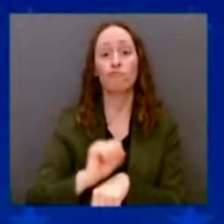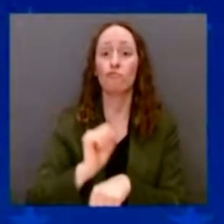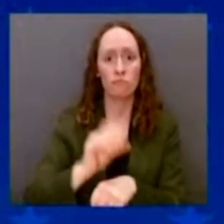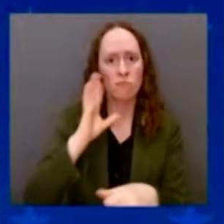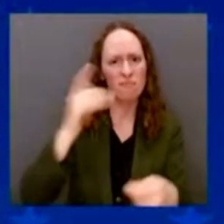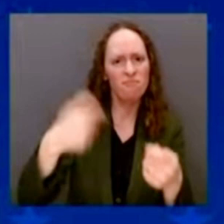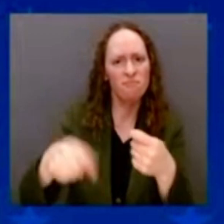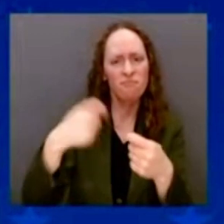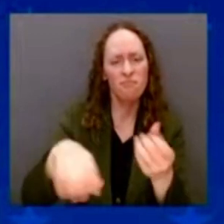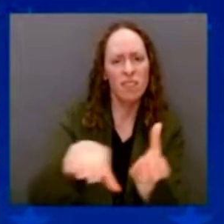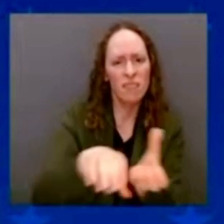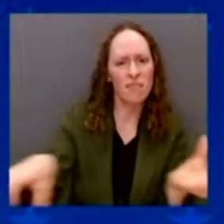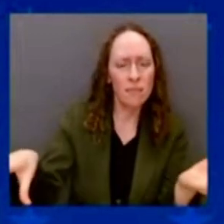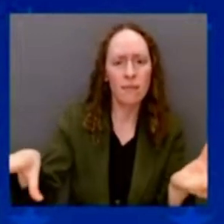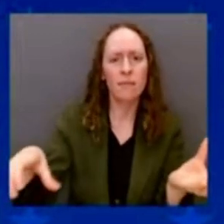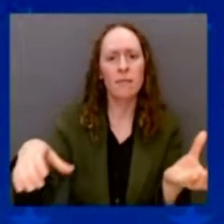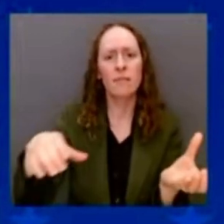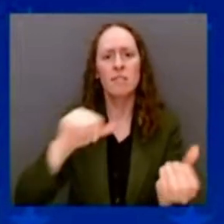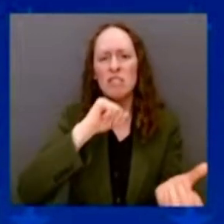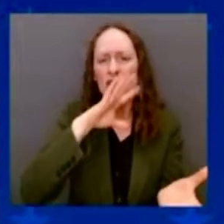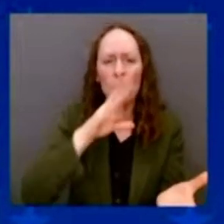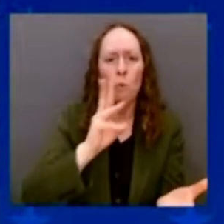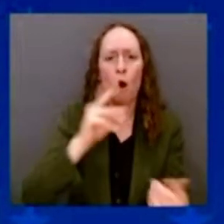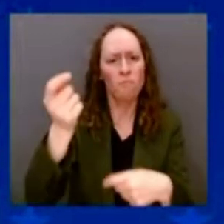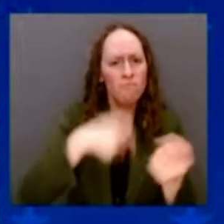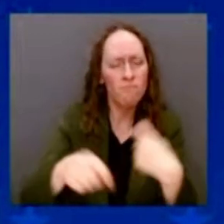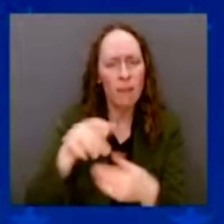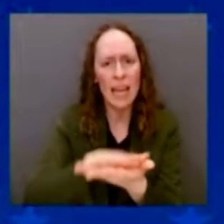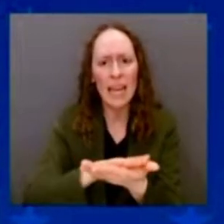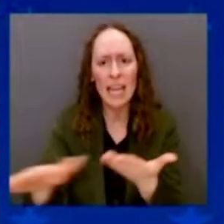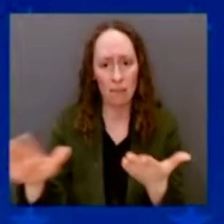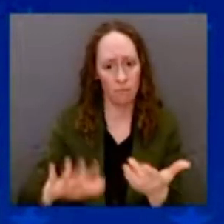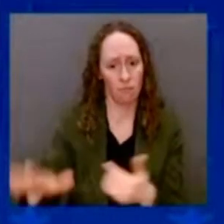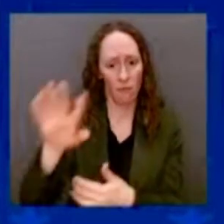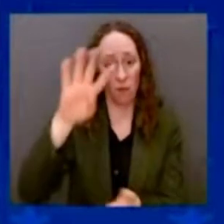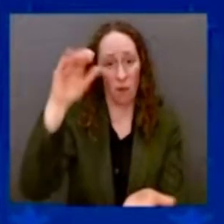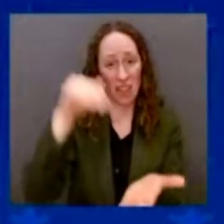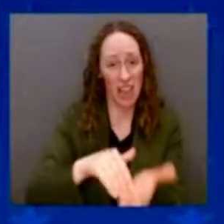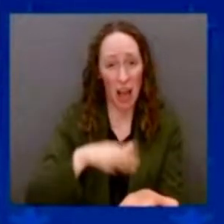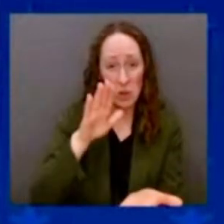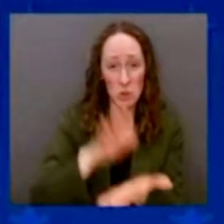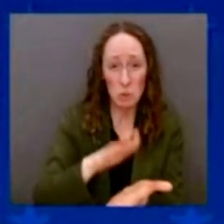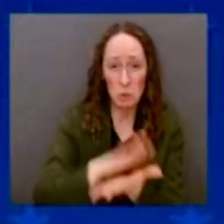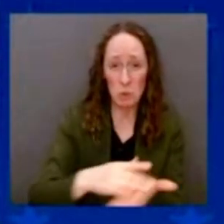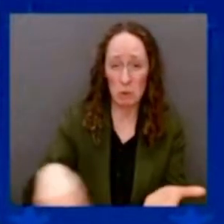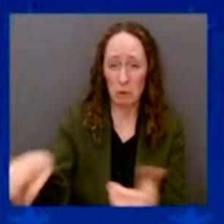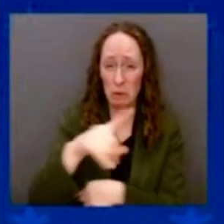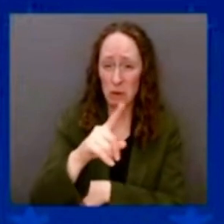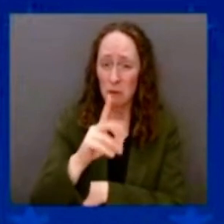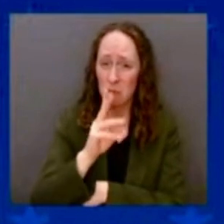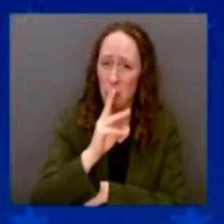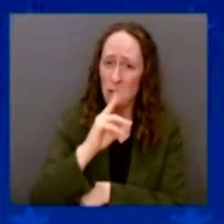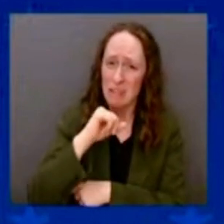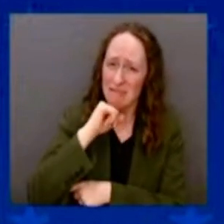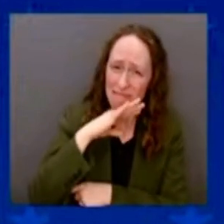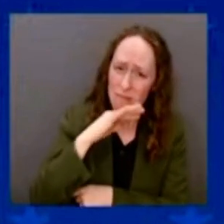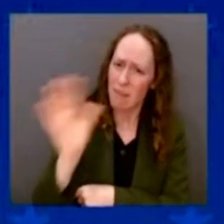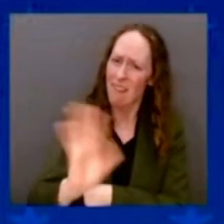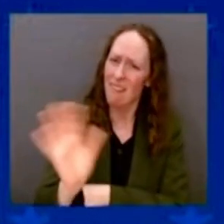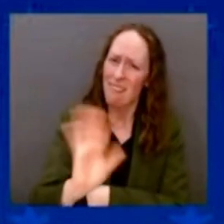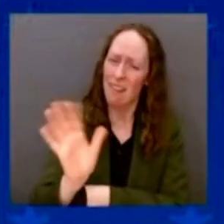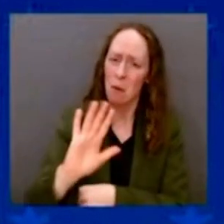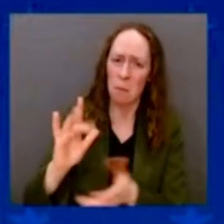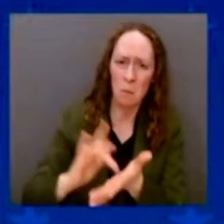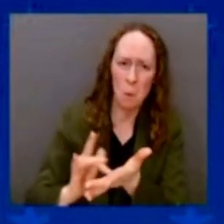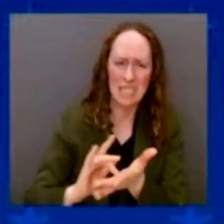6 million — we're going to make sure that they're not drinking poison — for real. Every American —